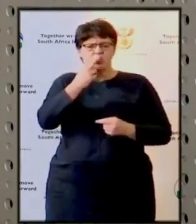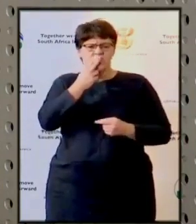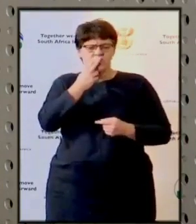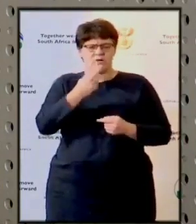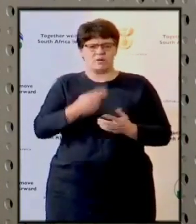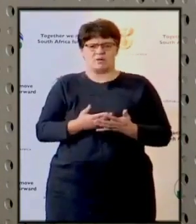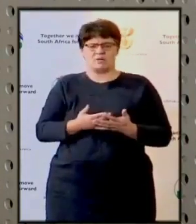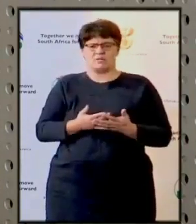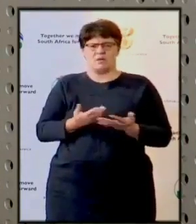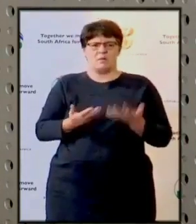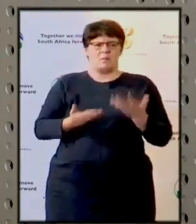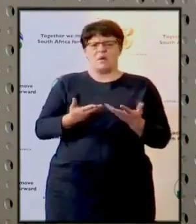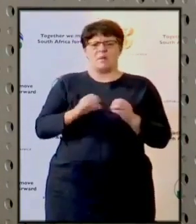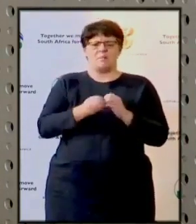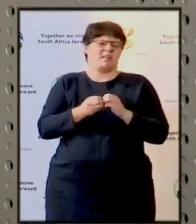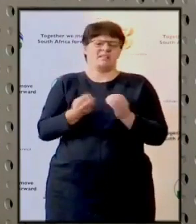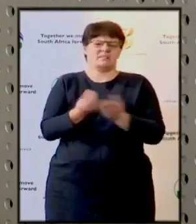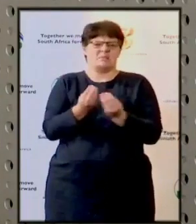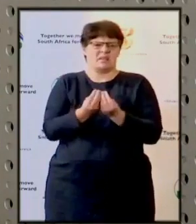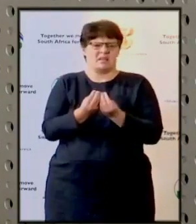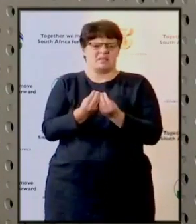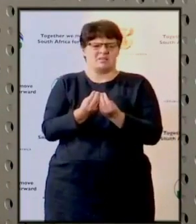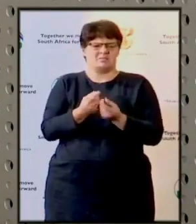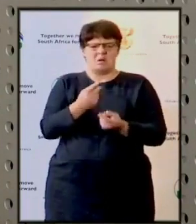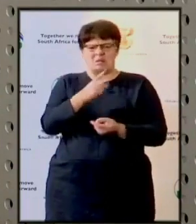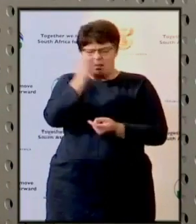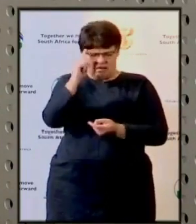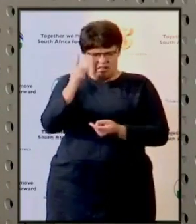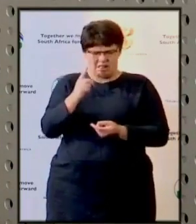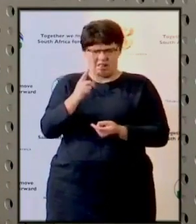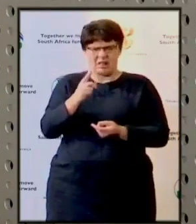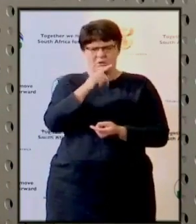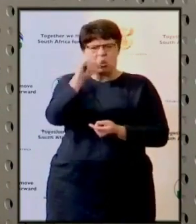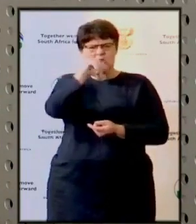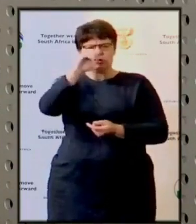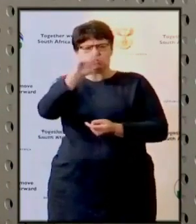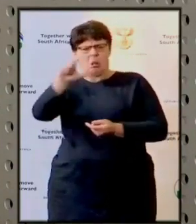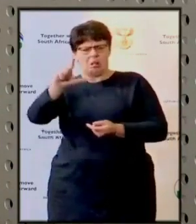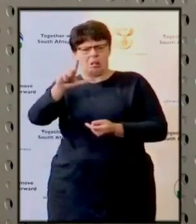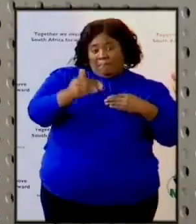make a, I guess, I don't know what you call it, like a zol, imboza.